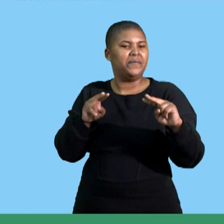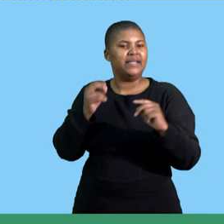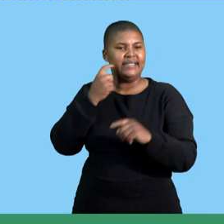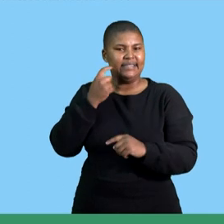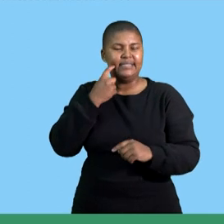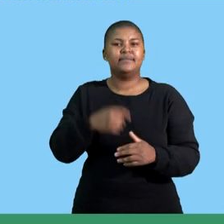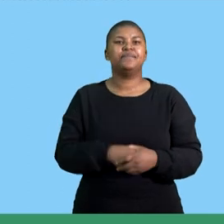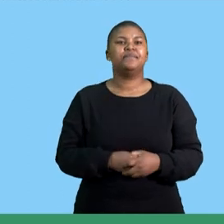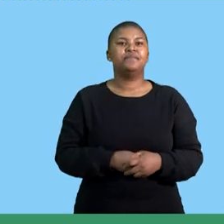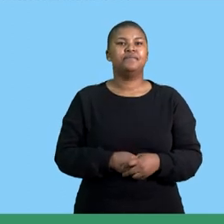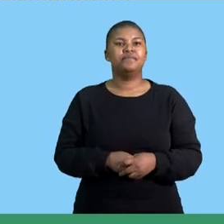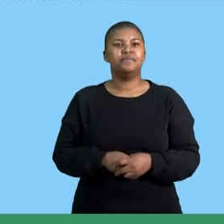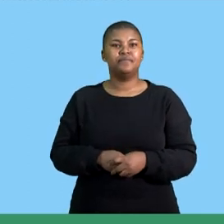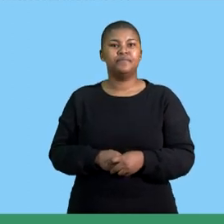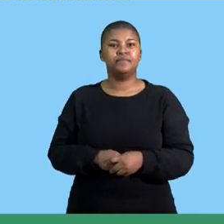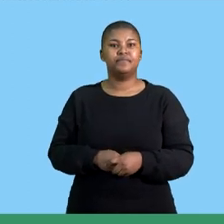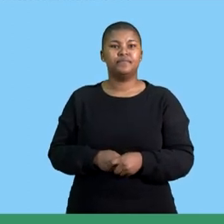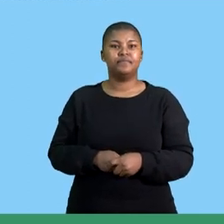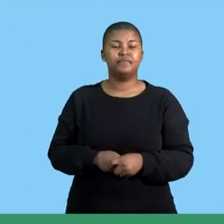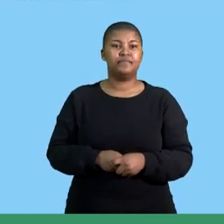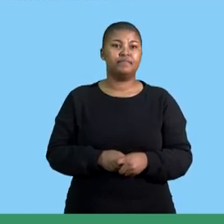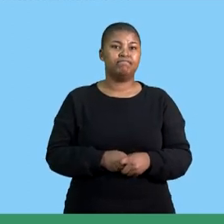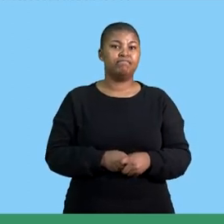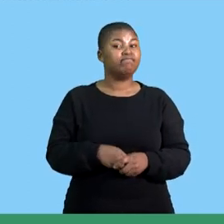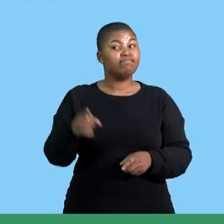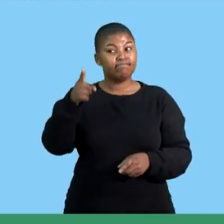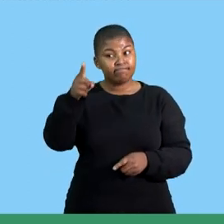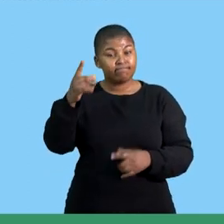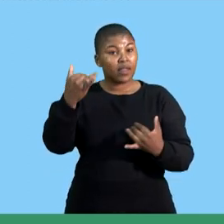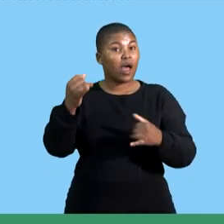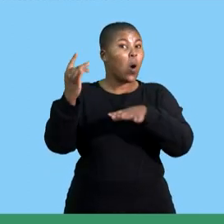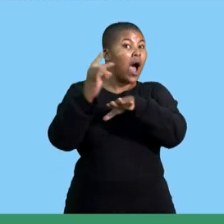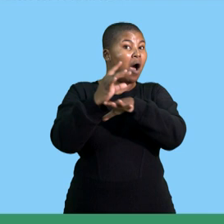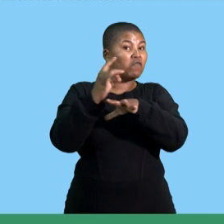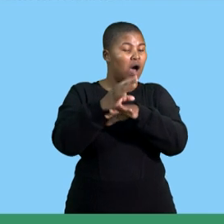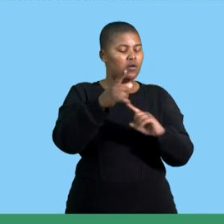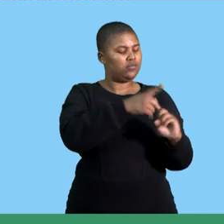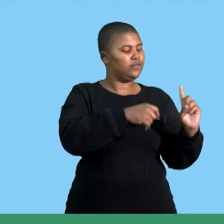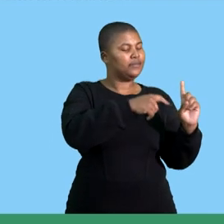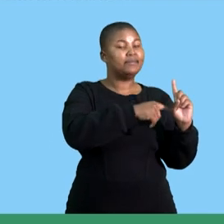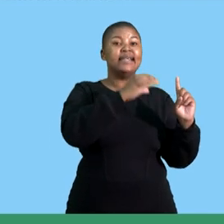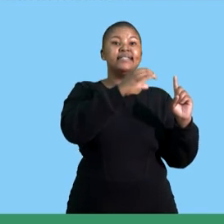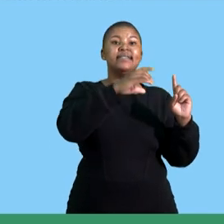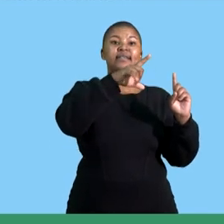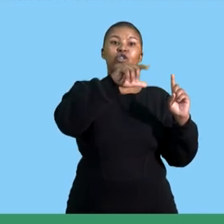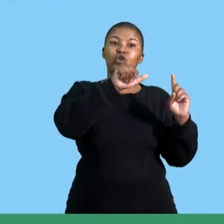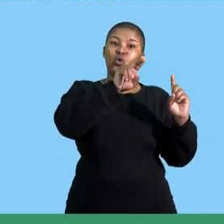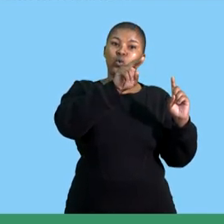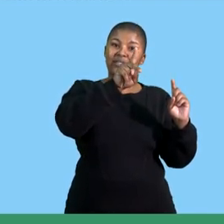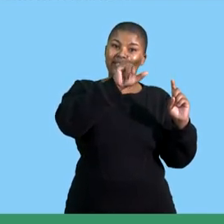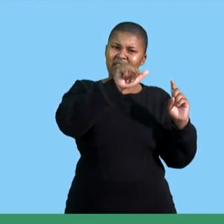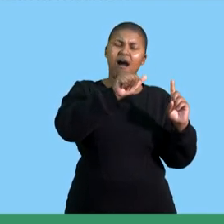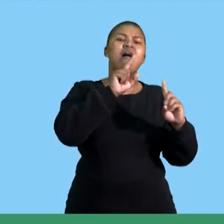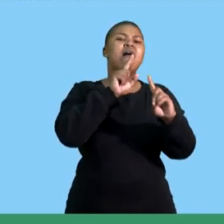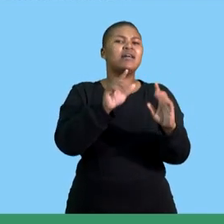have our fourth question that says advice claudia on how she should respond to questions in a non-aggressive and